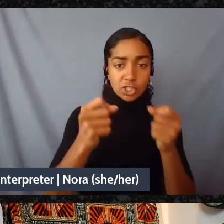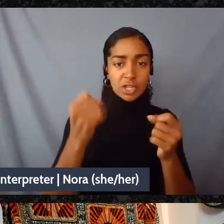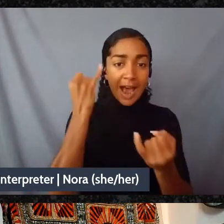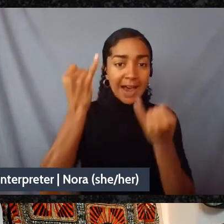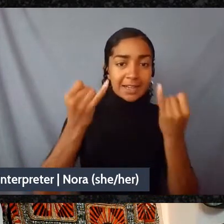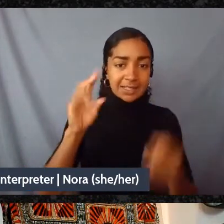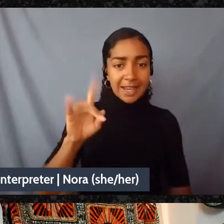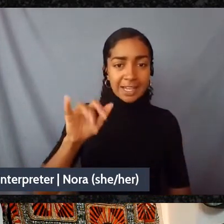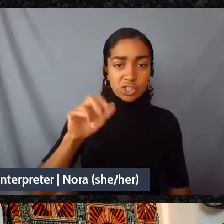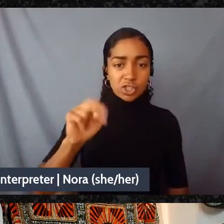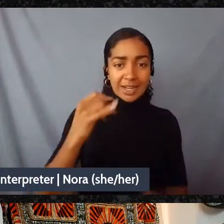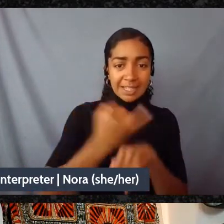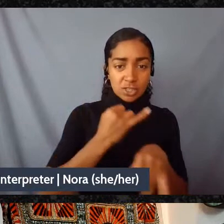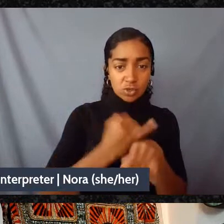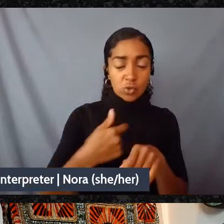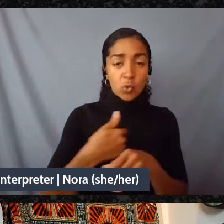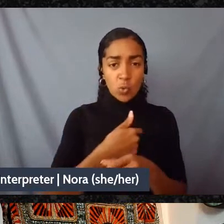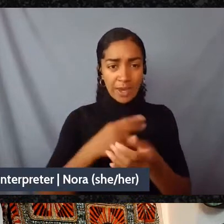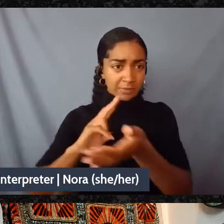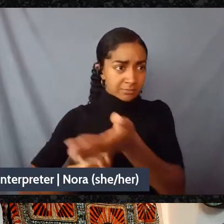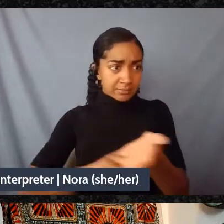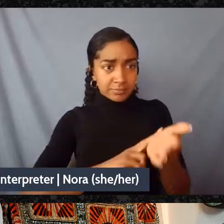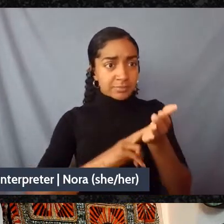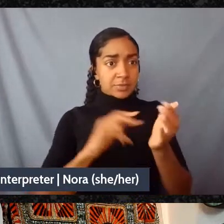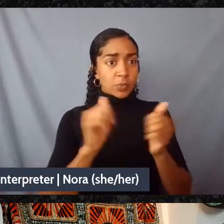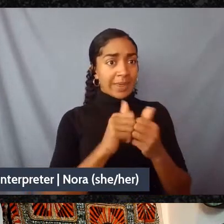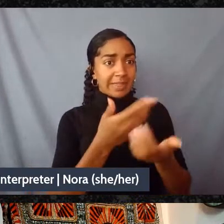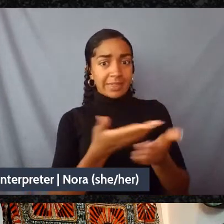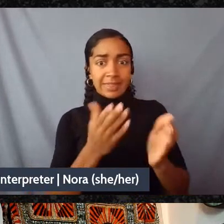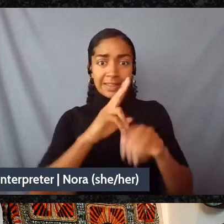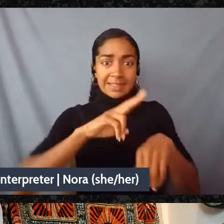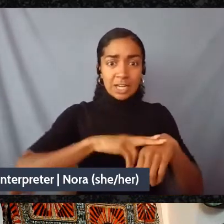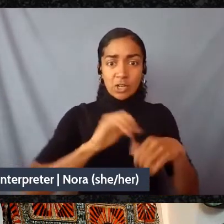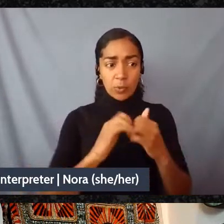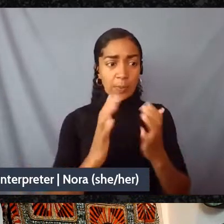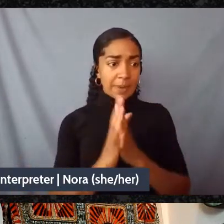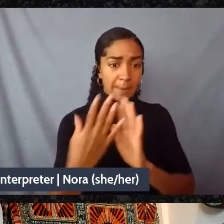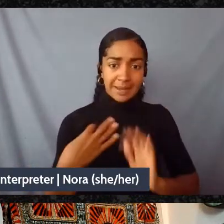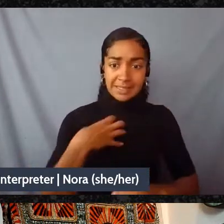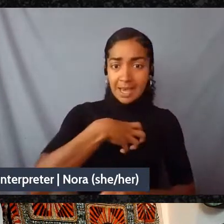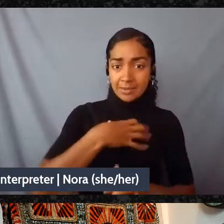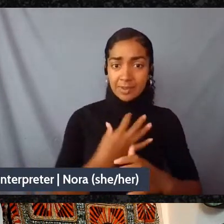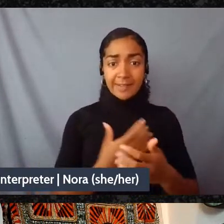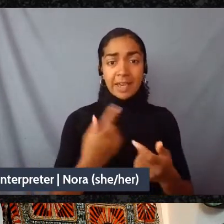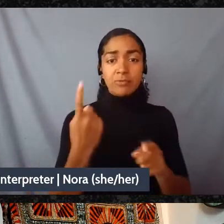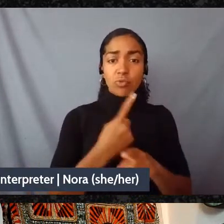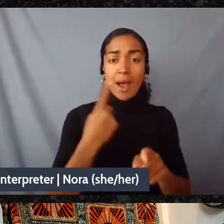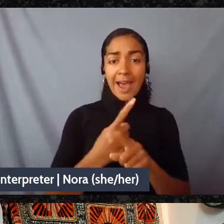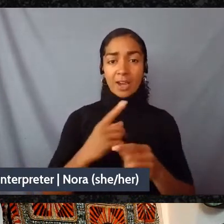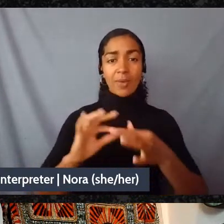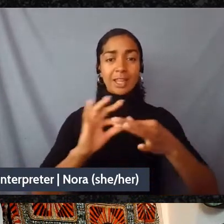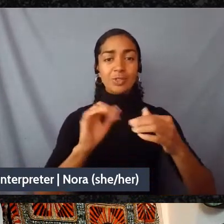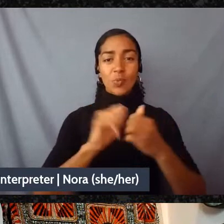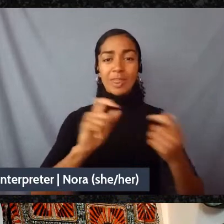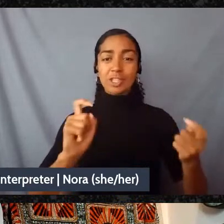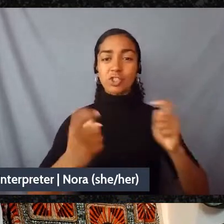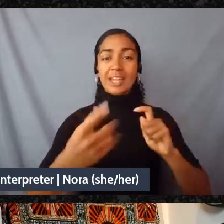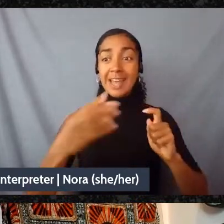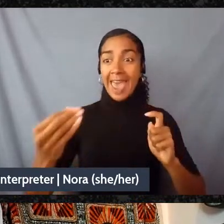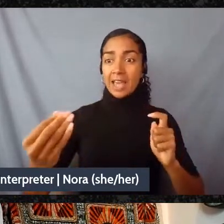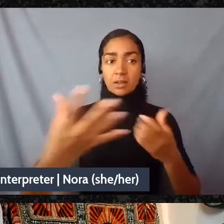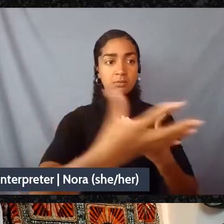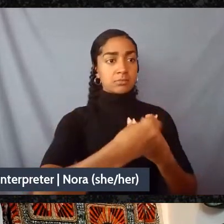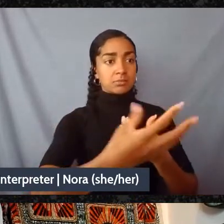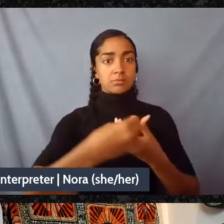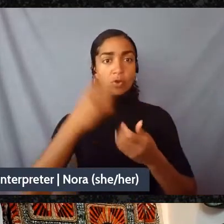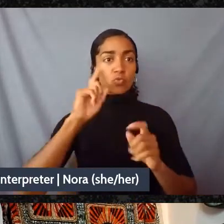do we learn from nature to be adaptive and get in right relationship with change and hold many different ideas. This is always the thing that pulls us apart as